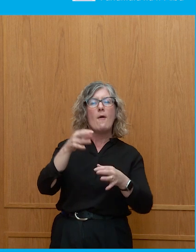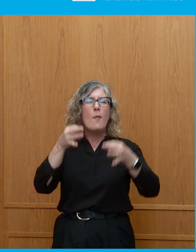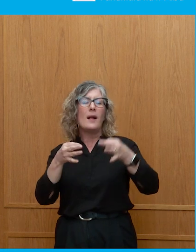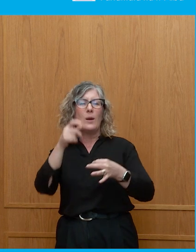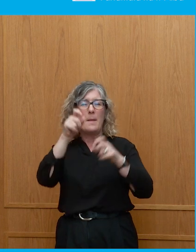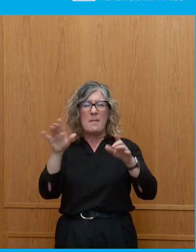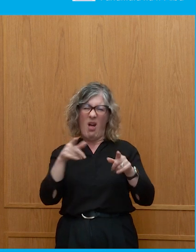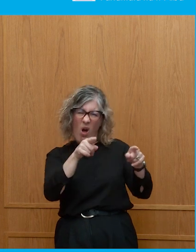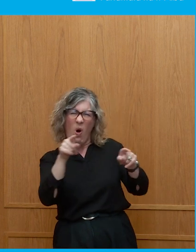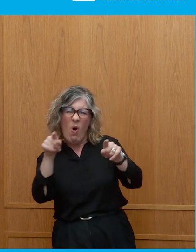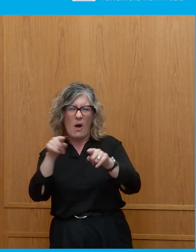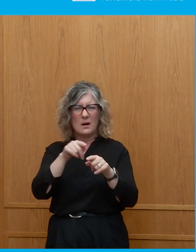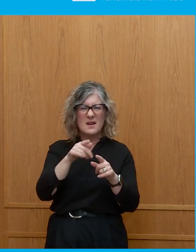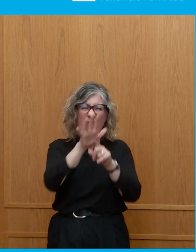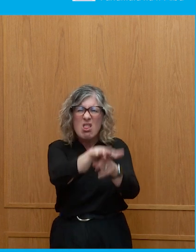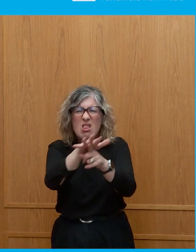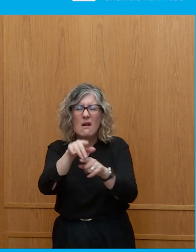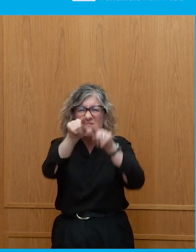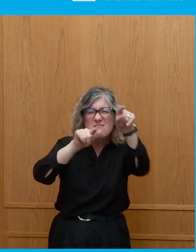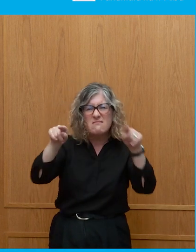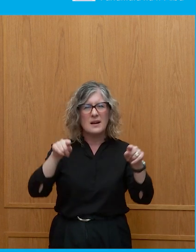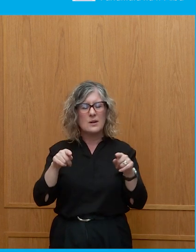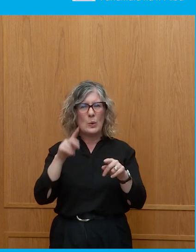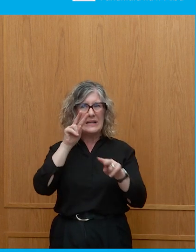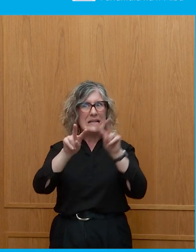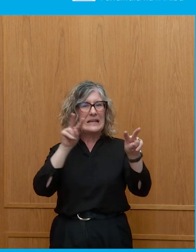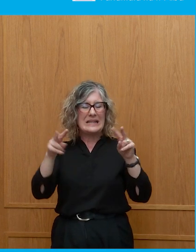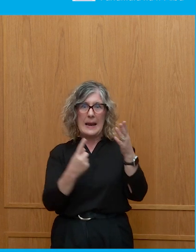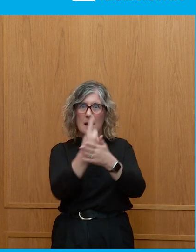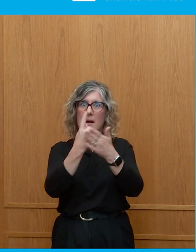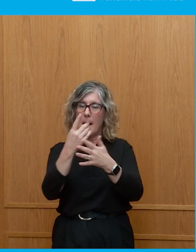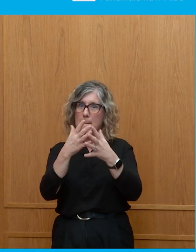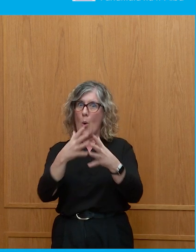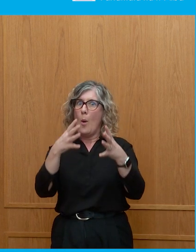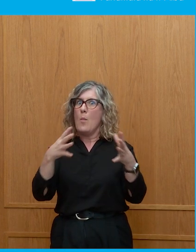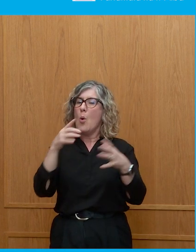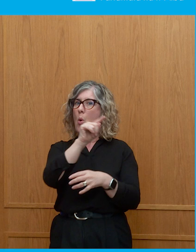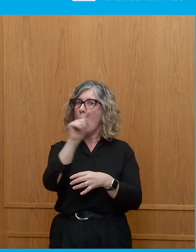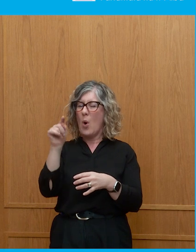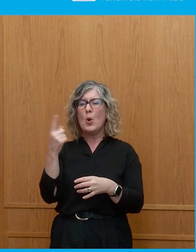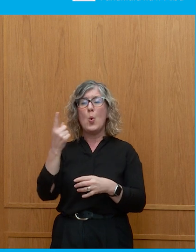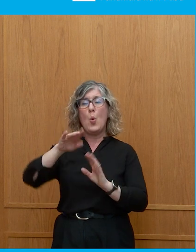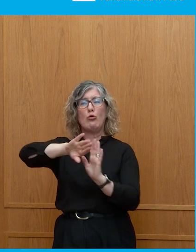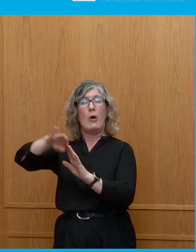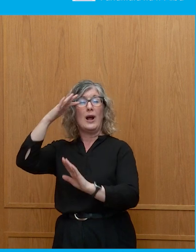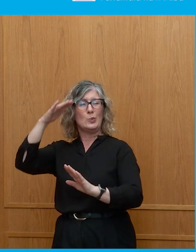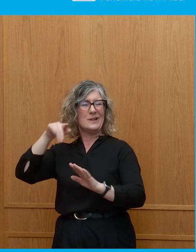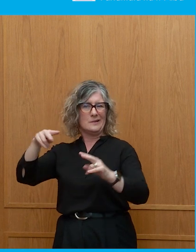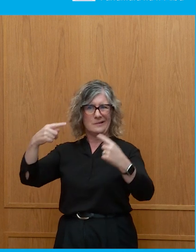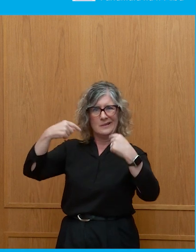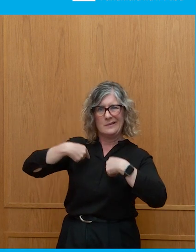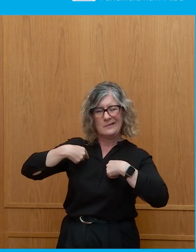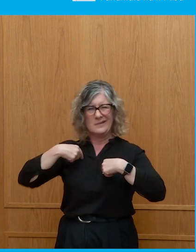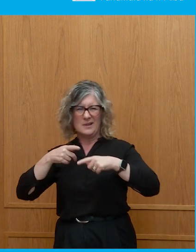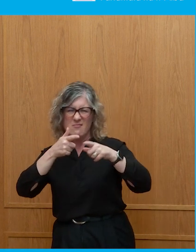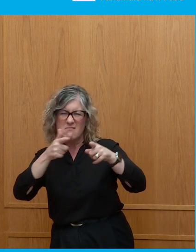characteristic of elections. And it's the demagogues of the right that have tended to be the ones that have looked the most sinister.